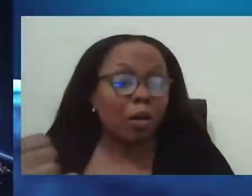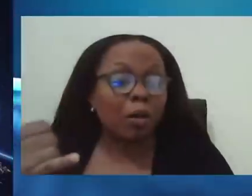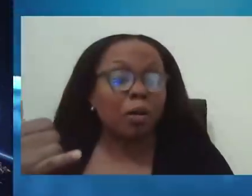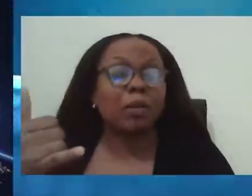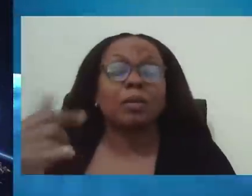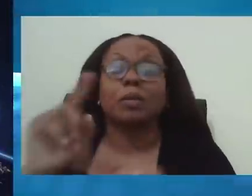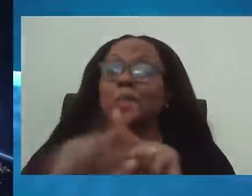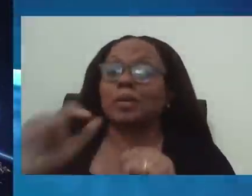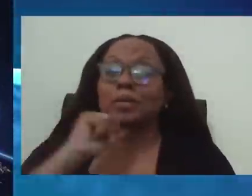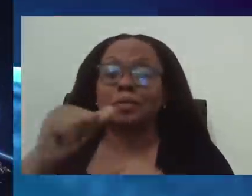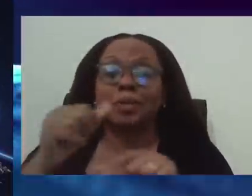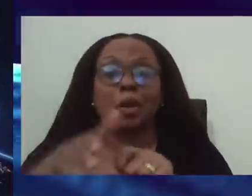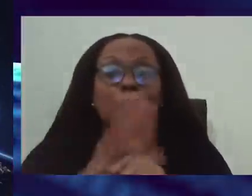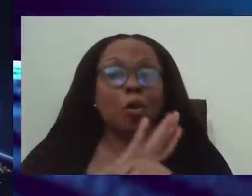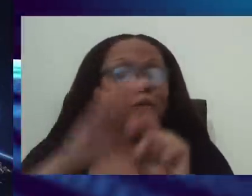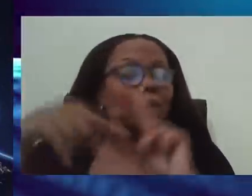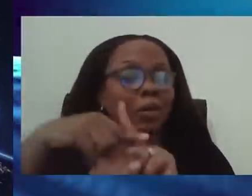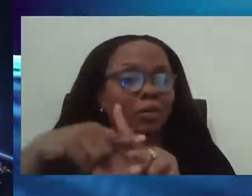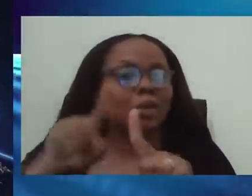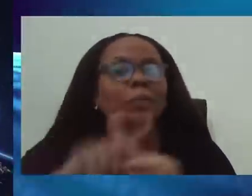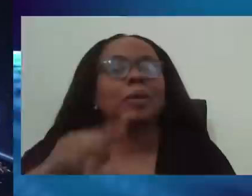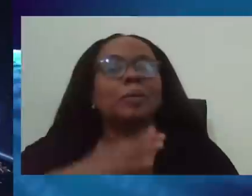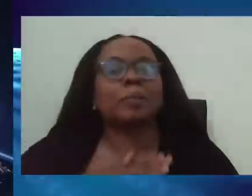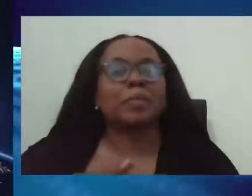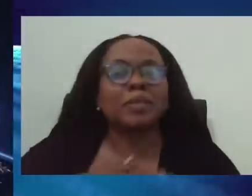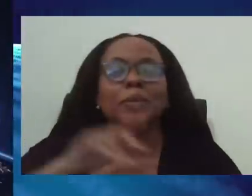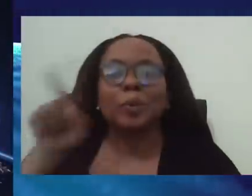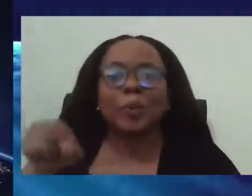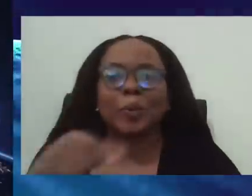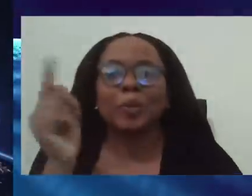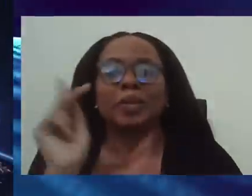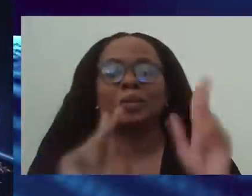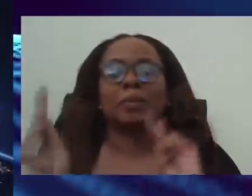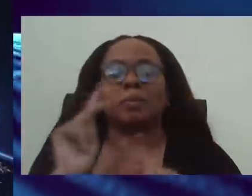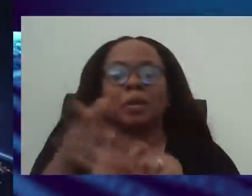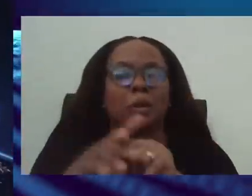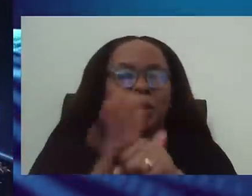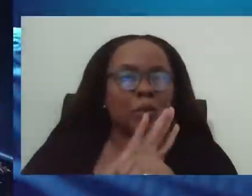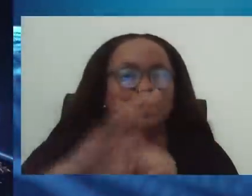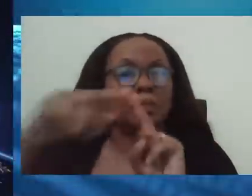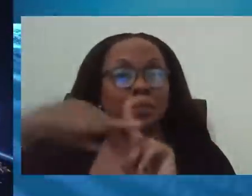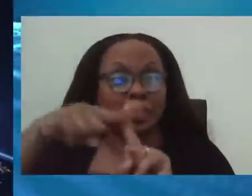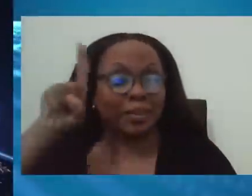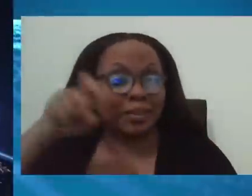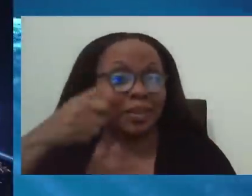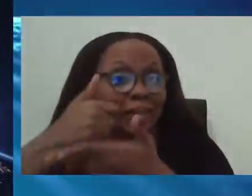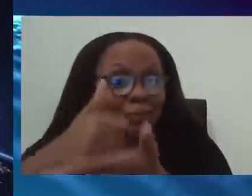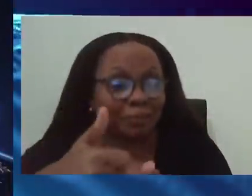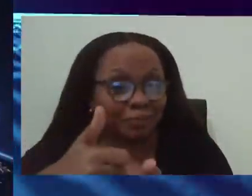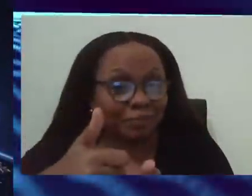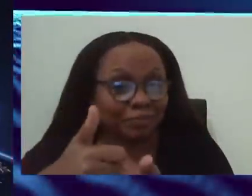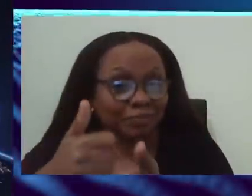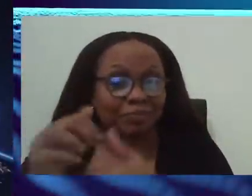we want to reserve this line for persons who are COVID positive that need help. The